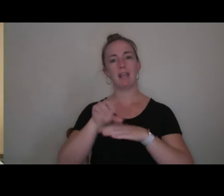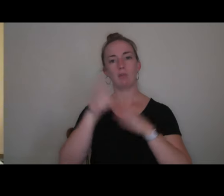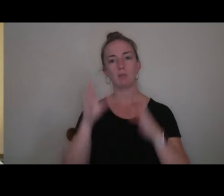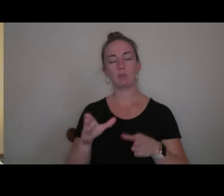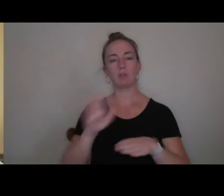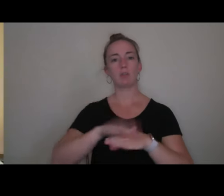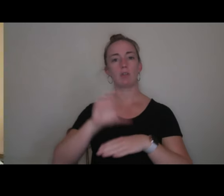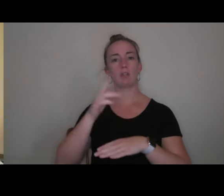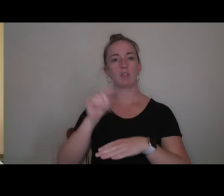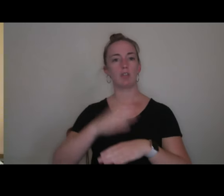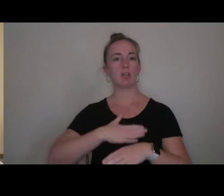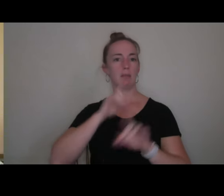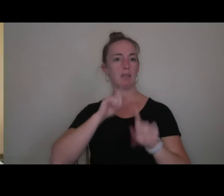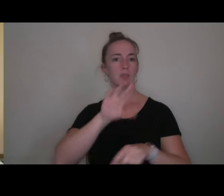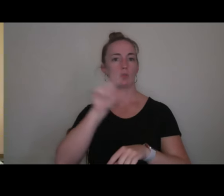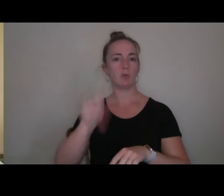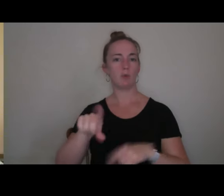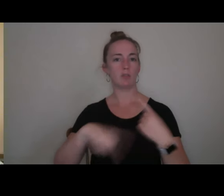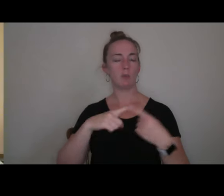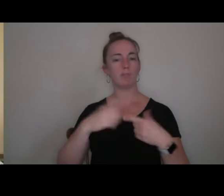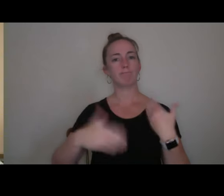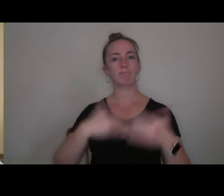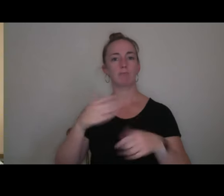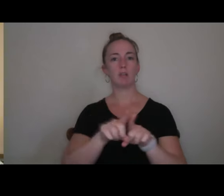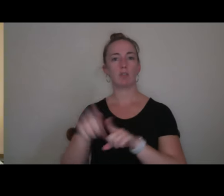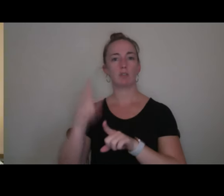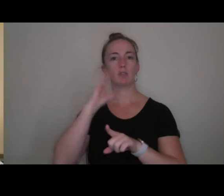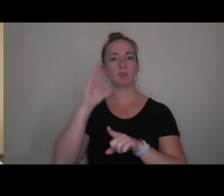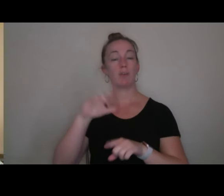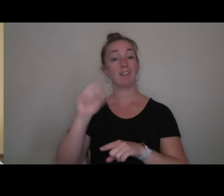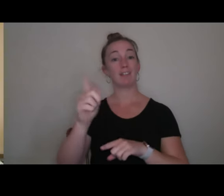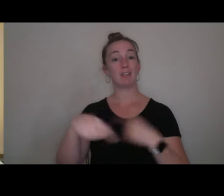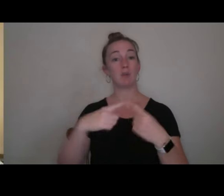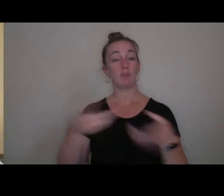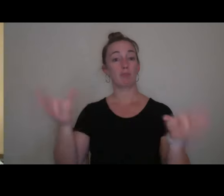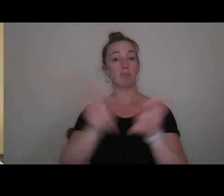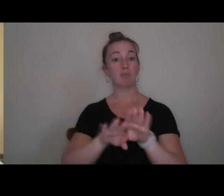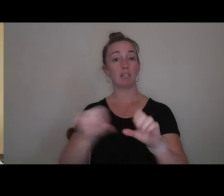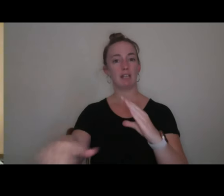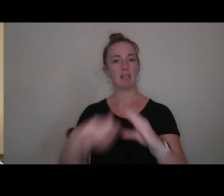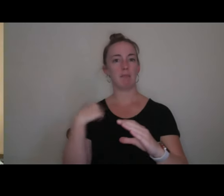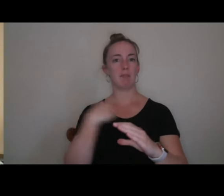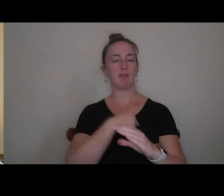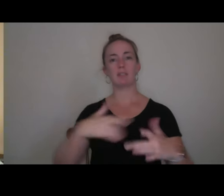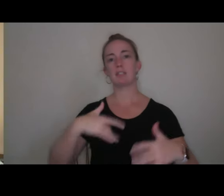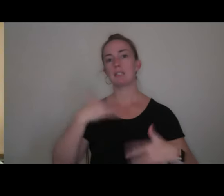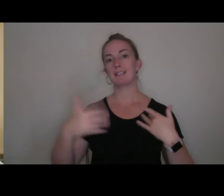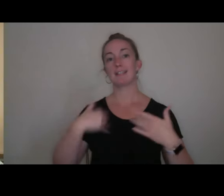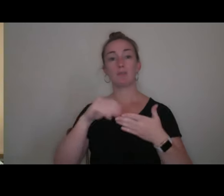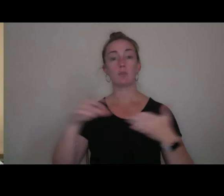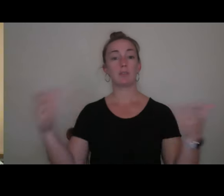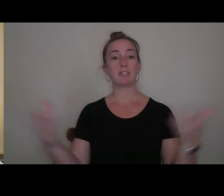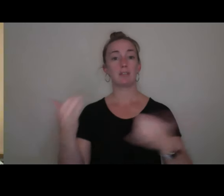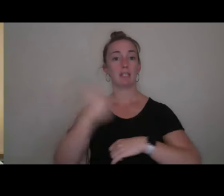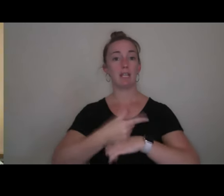questions as we're going through. And also know that you can email us after the event if you have other questions as well. We're so excited to have students tuning in today from